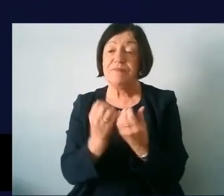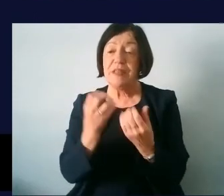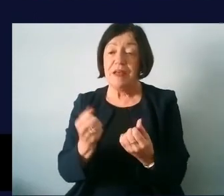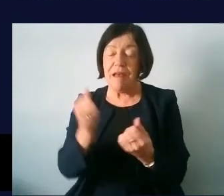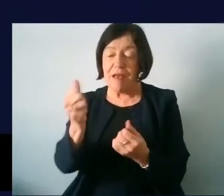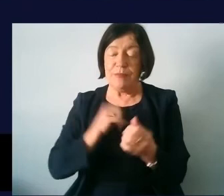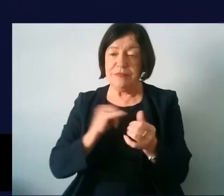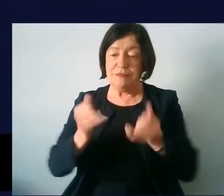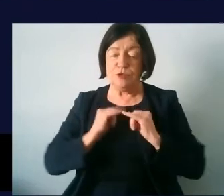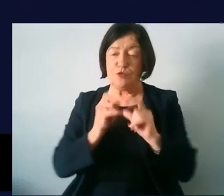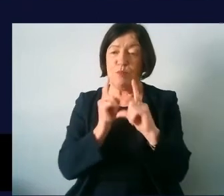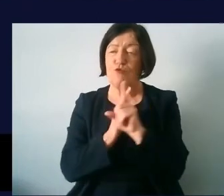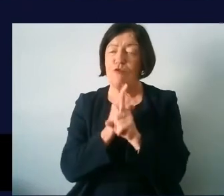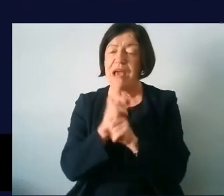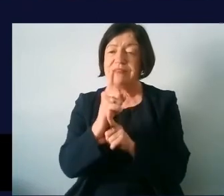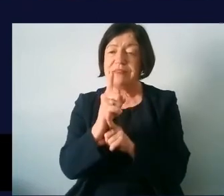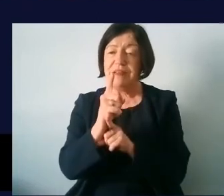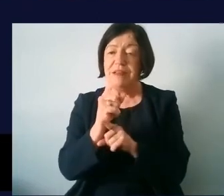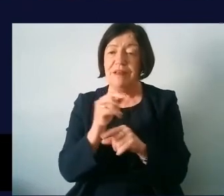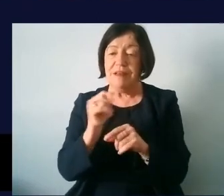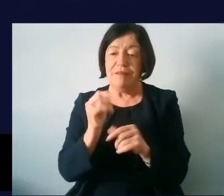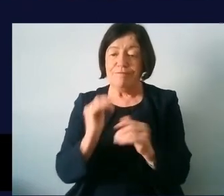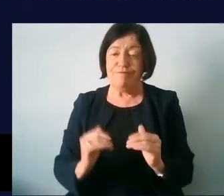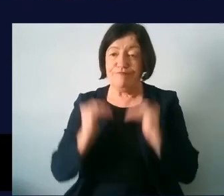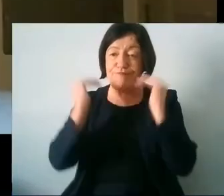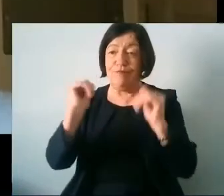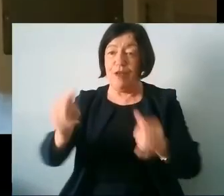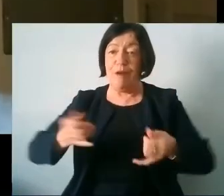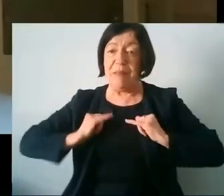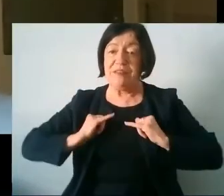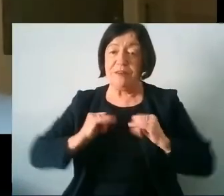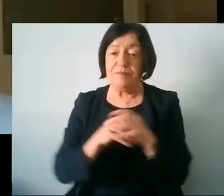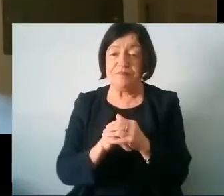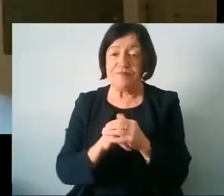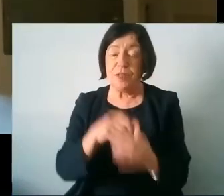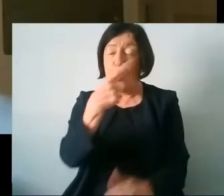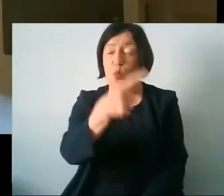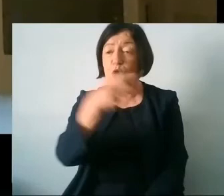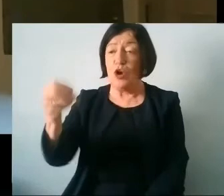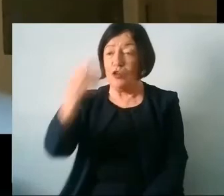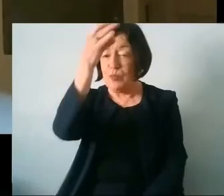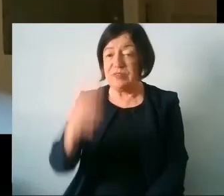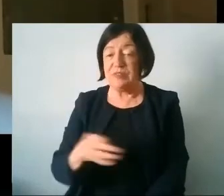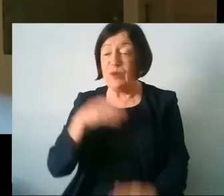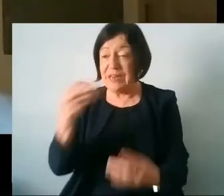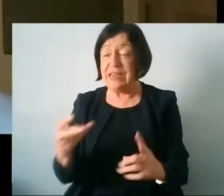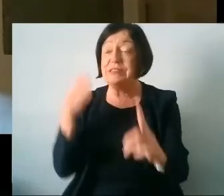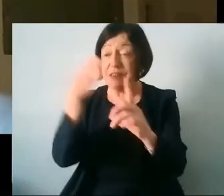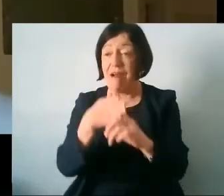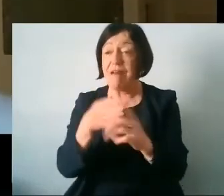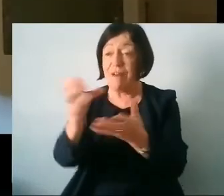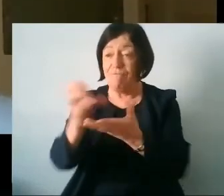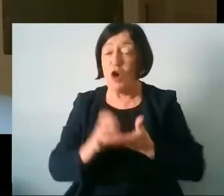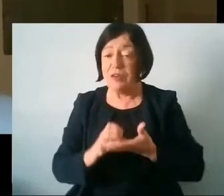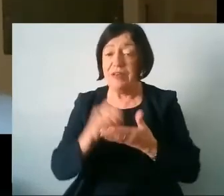and and to really you know fulfill their potential a hundred percent we need targeted funds and that is um